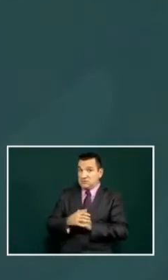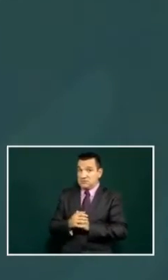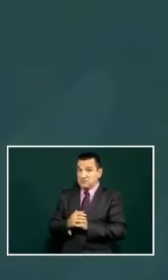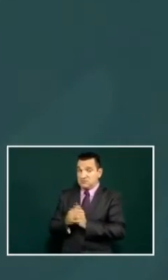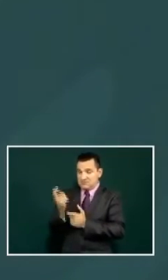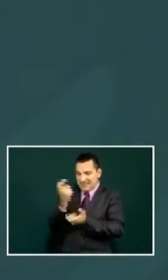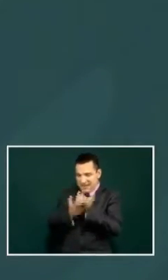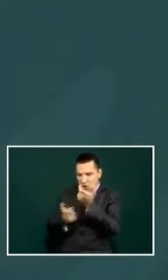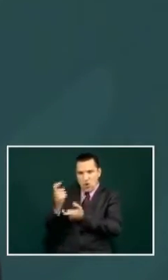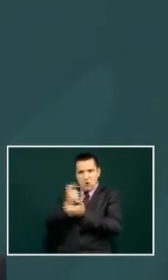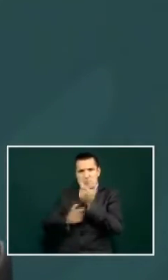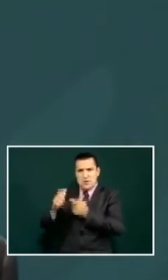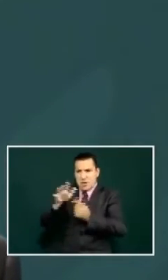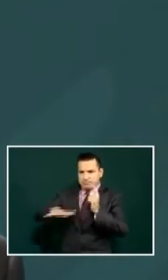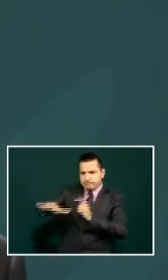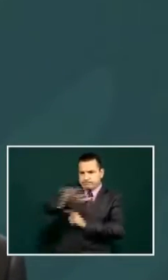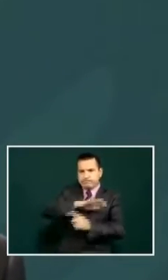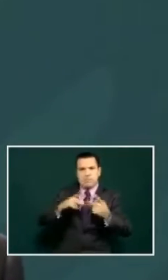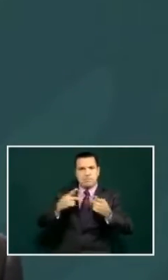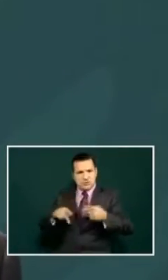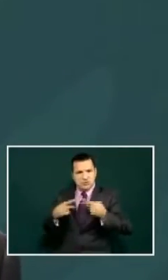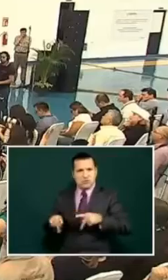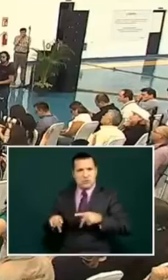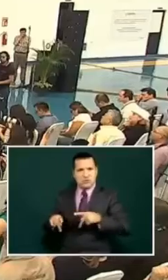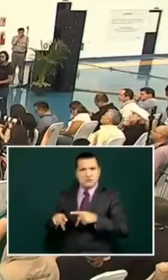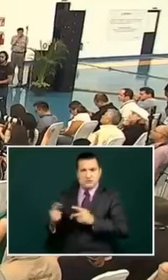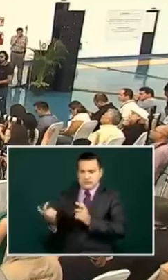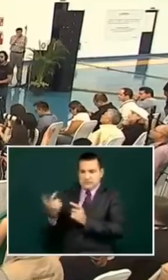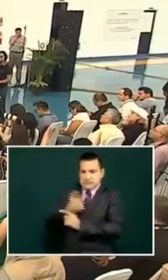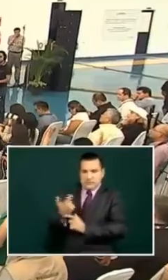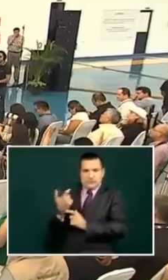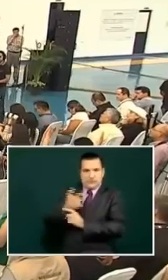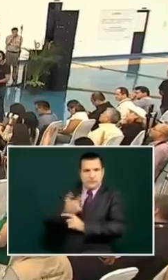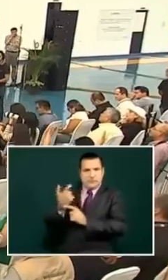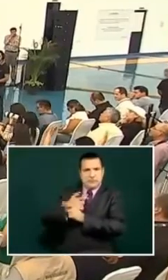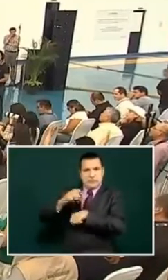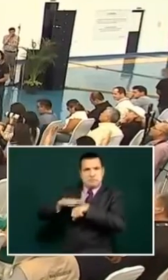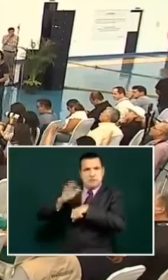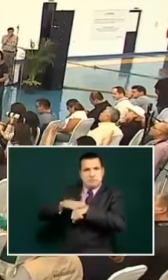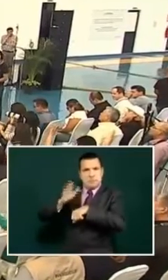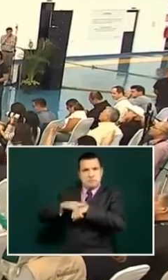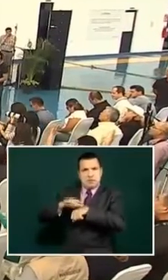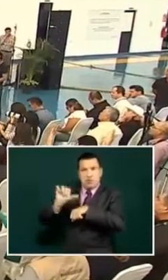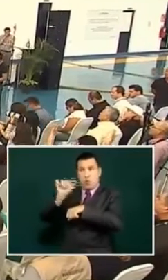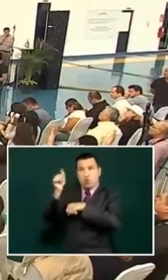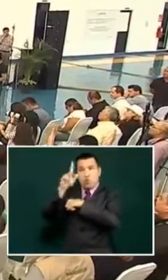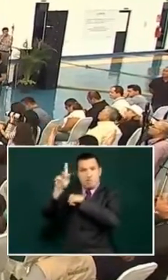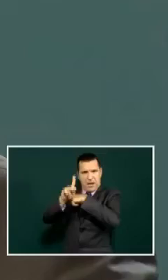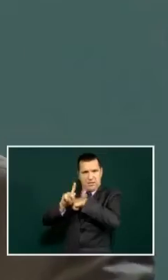has to do with the popular economy and what is being being done by